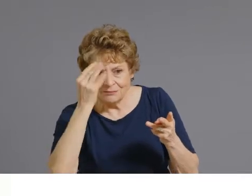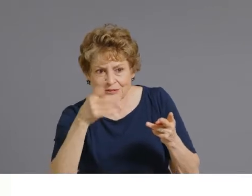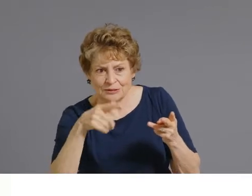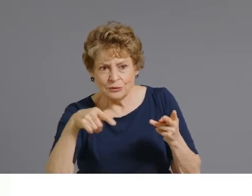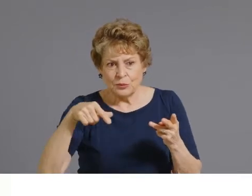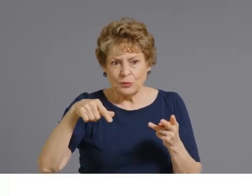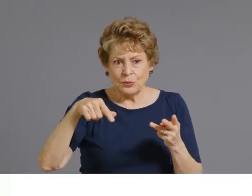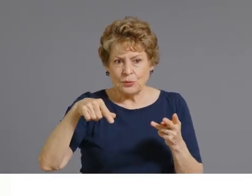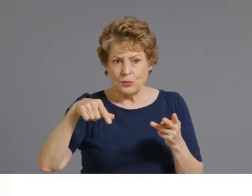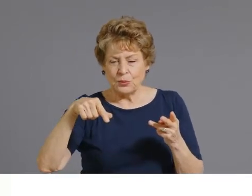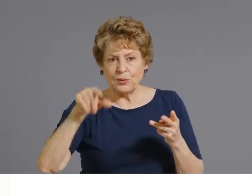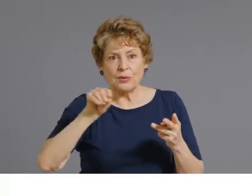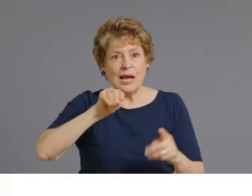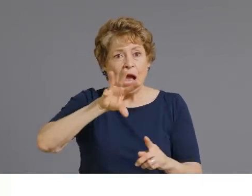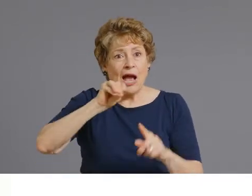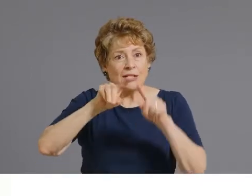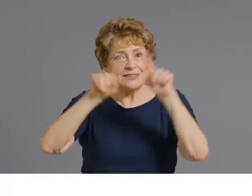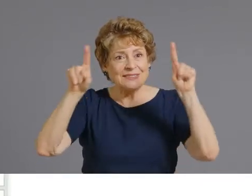that information.